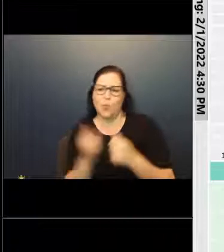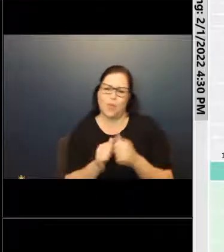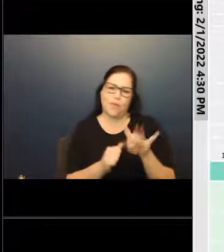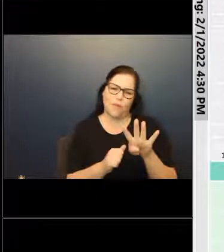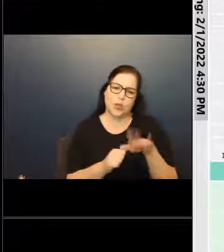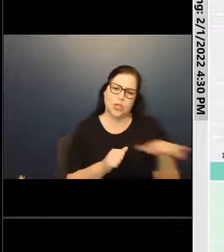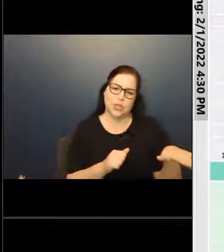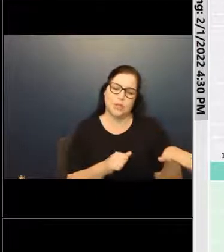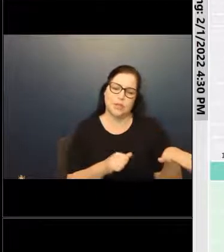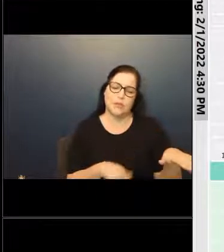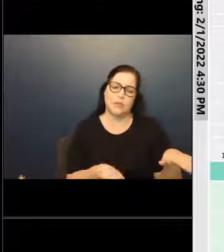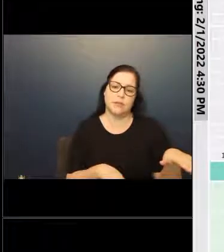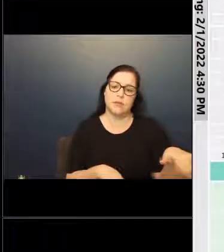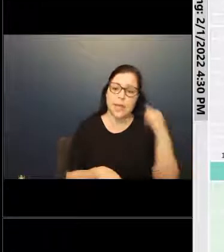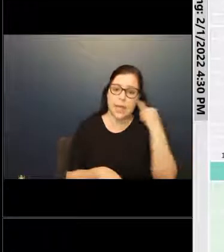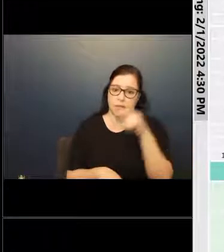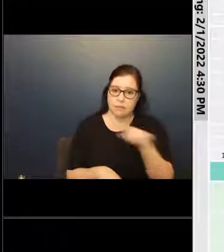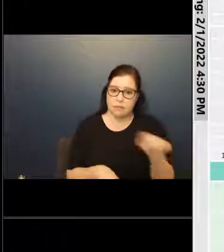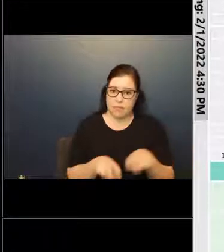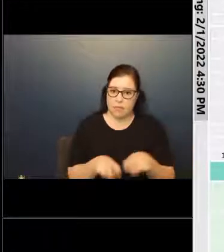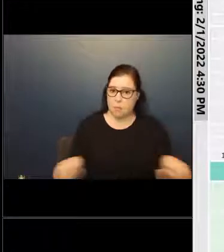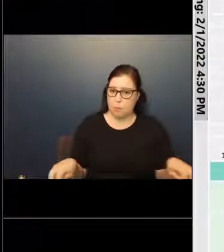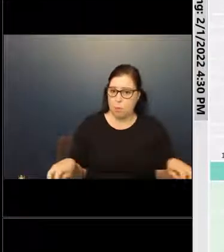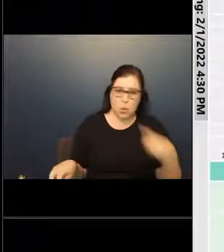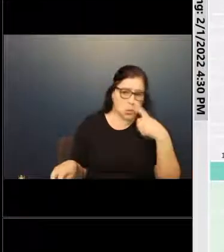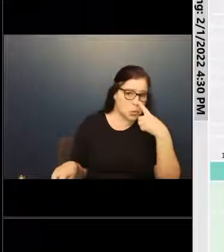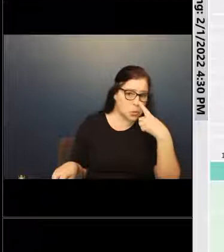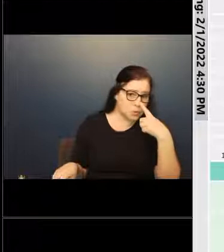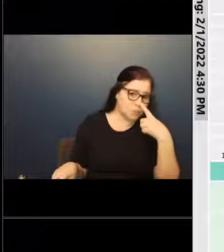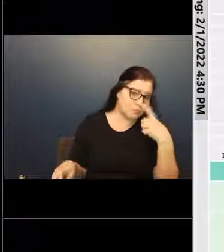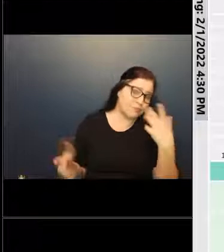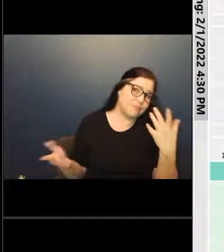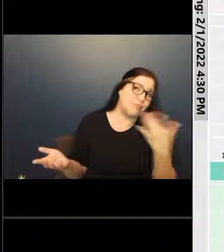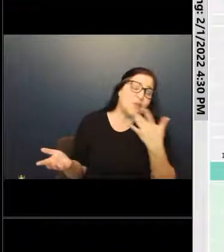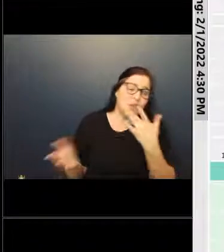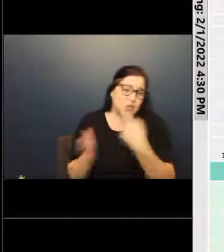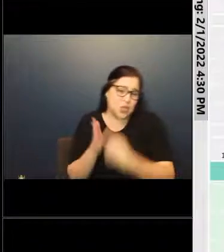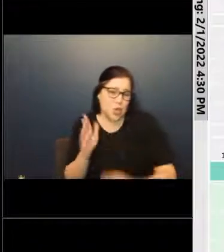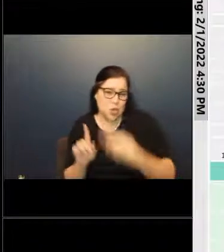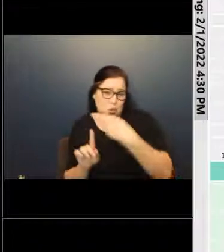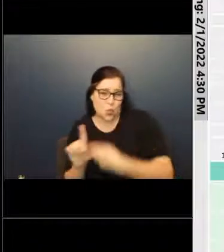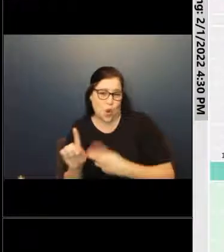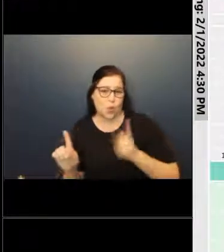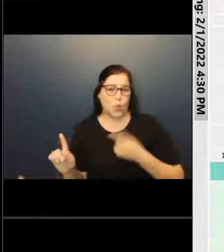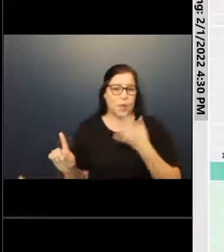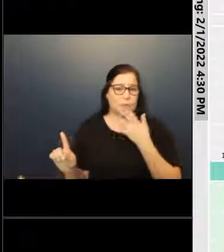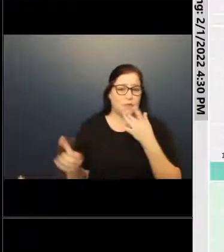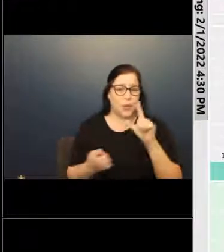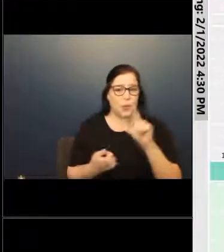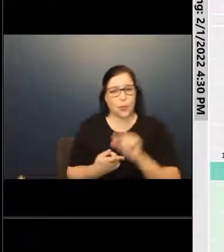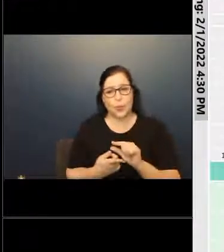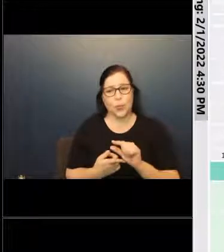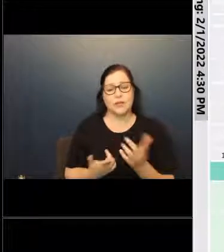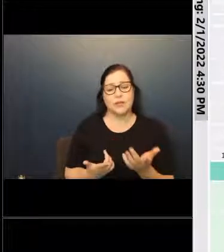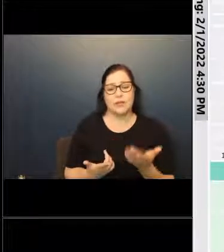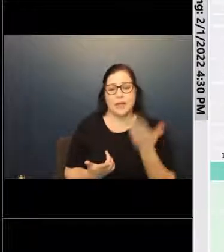If the board finds is inclined to charge rent, we ask that rent be minimal. don't know what